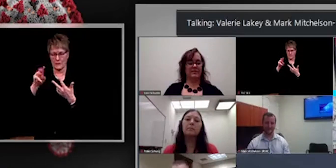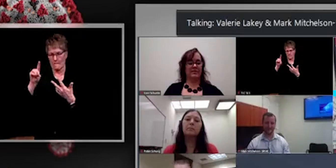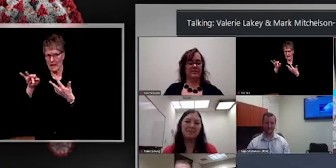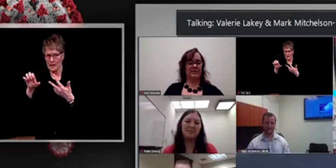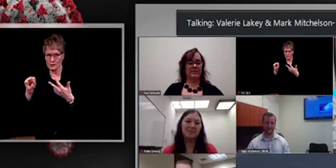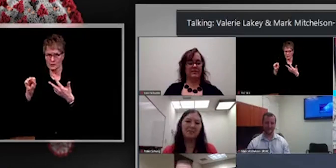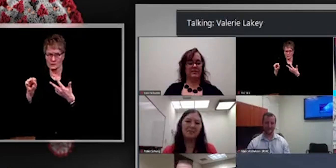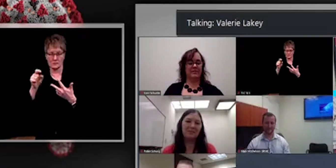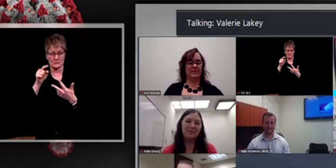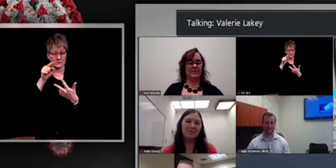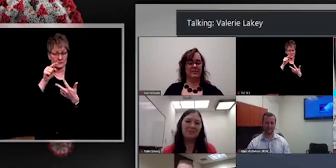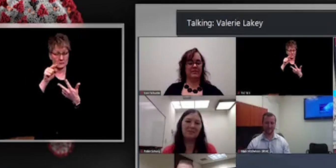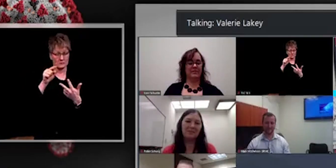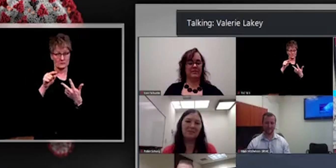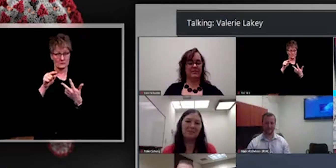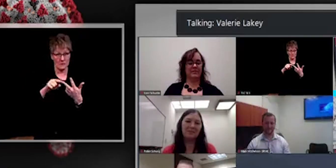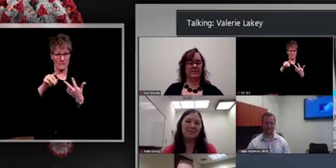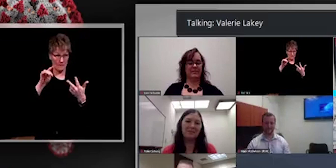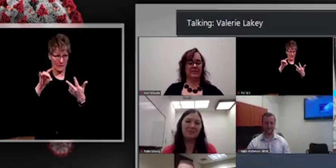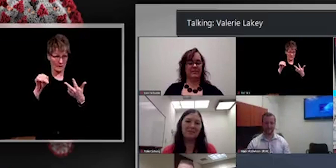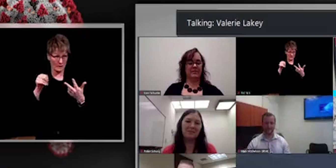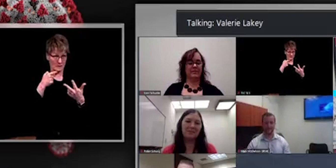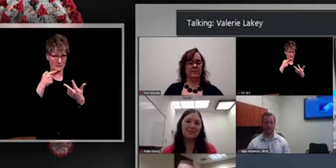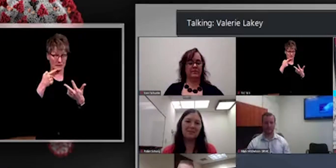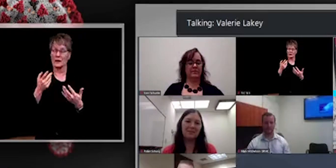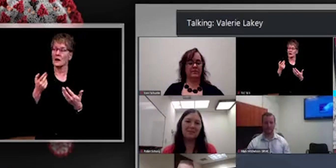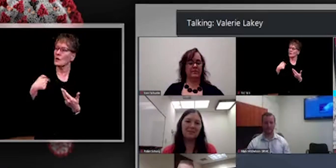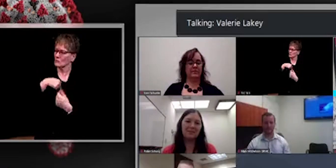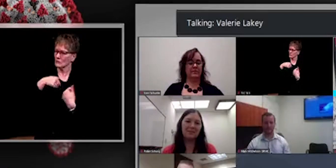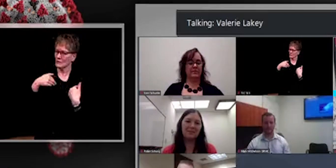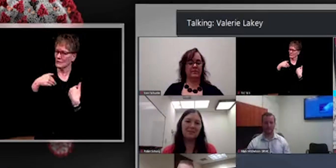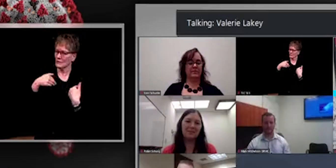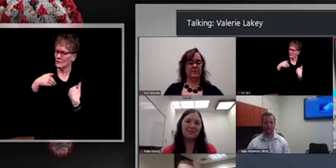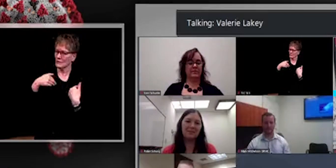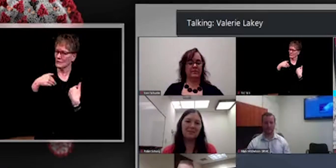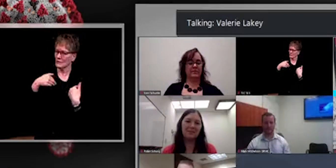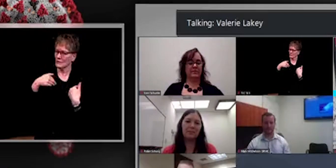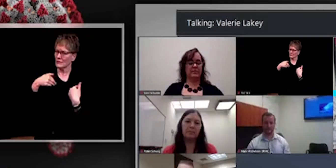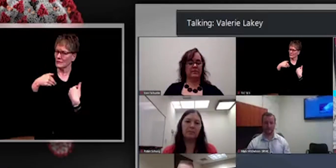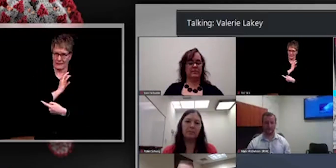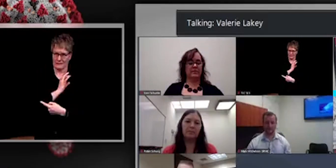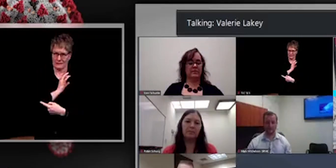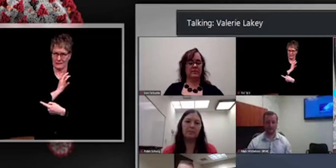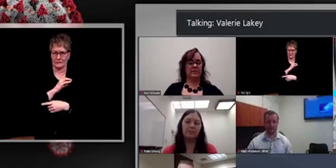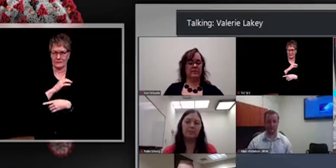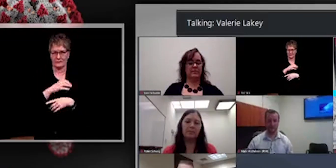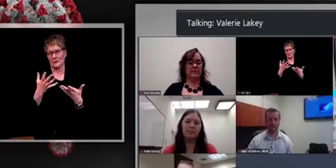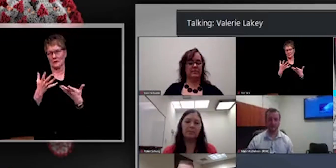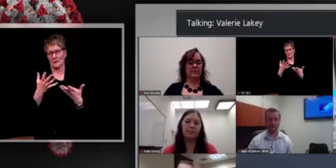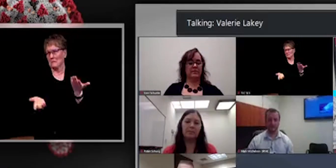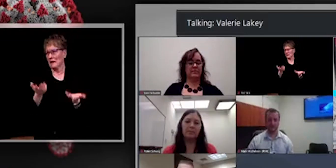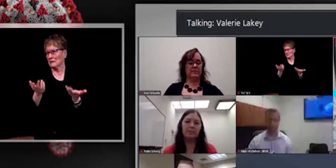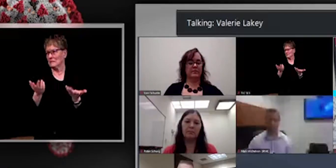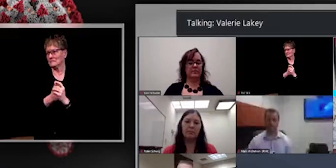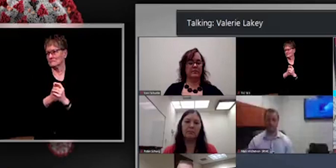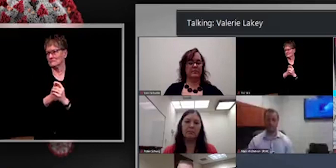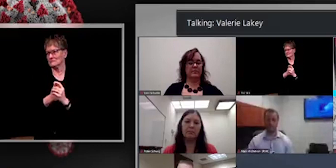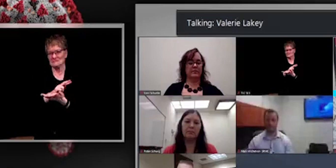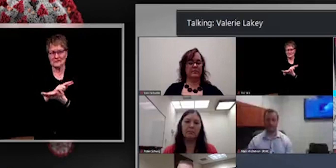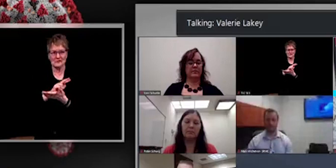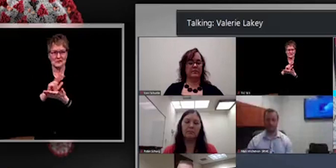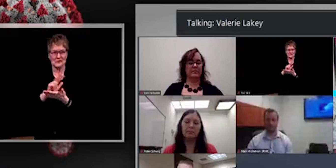We have a lot less staff. We, our staff is, it'll take us probably three, three weeks,